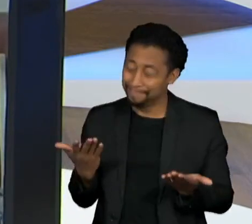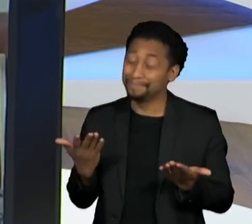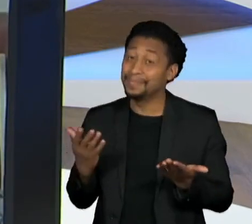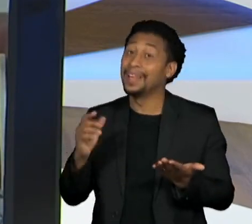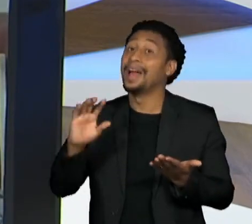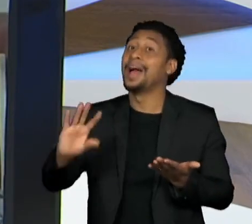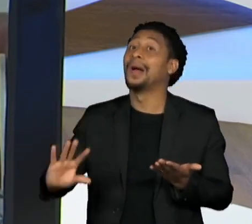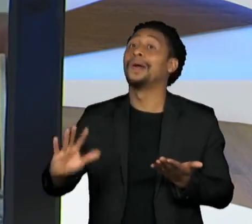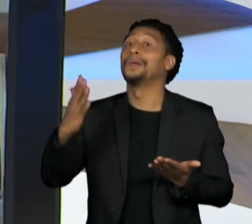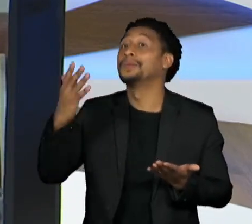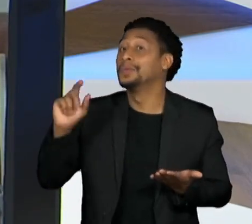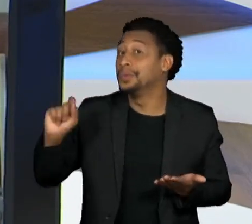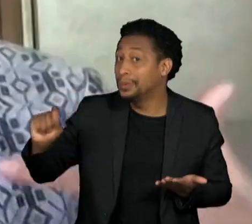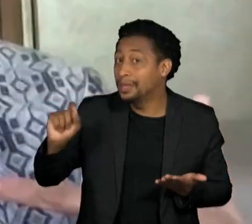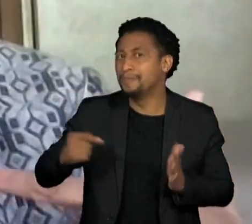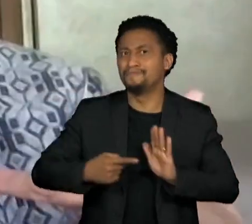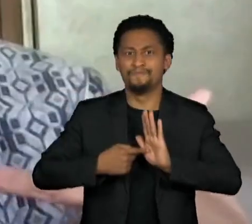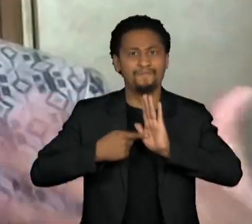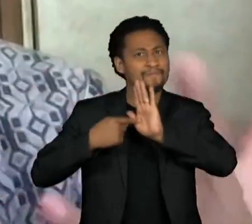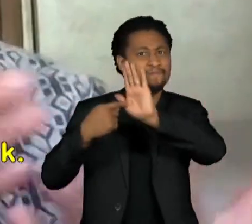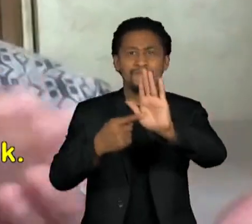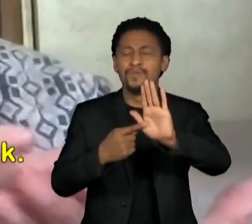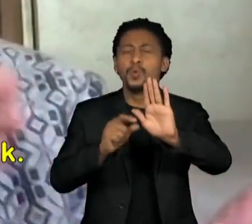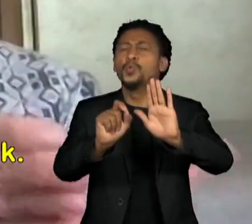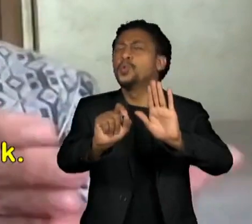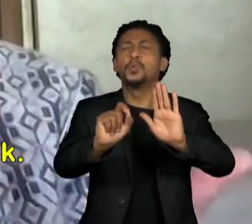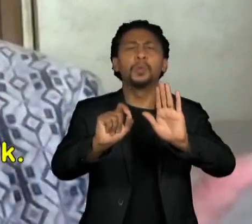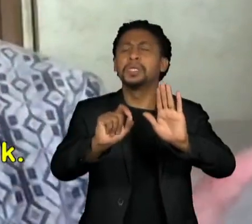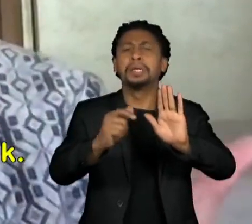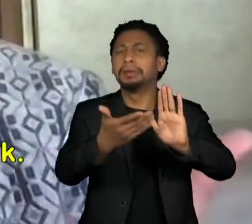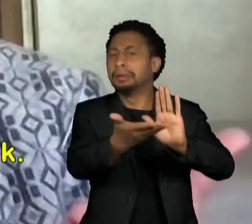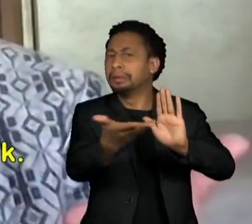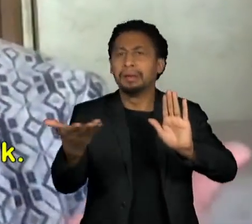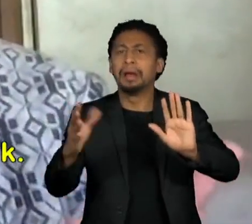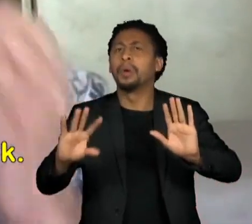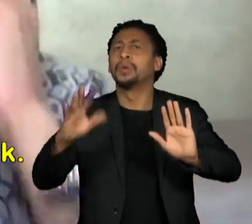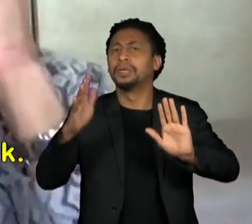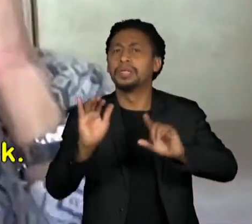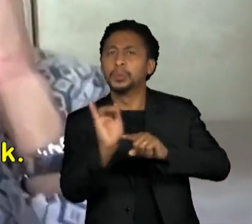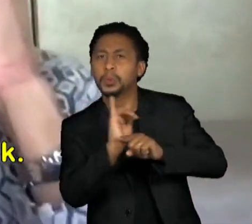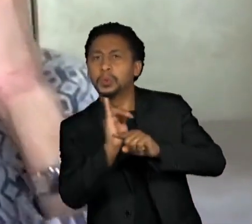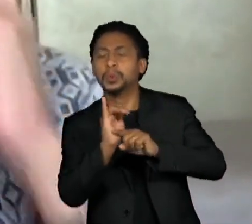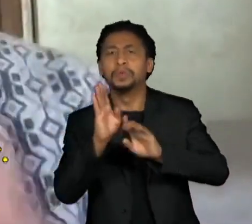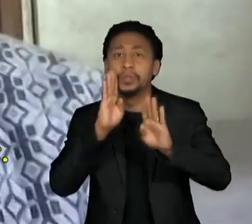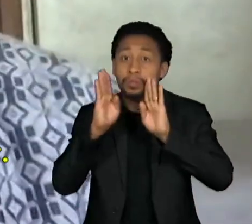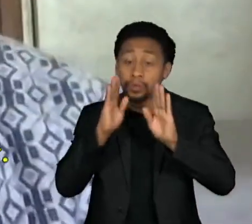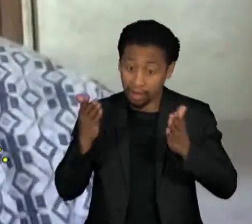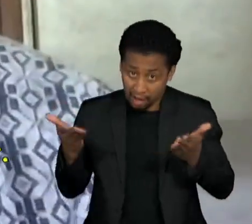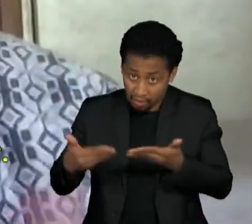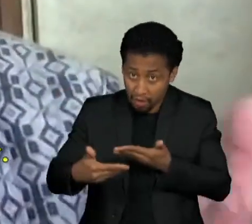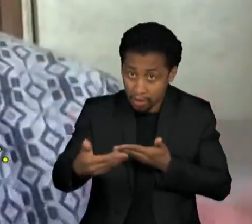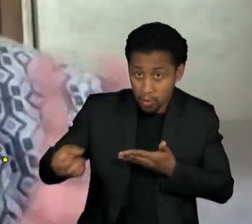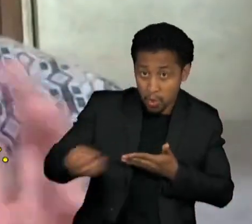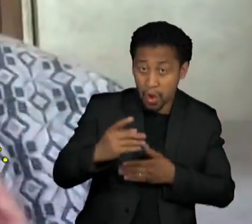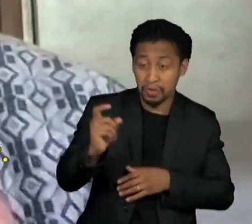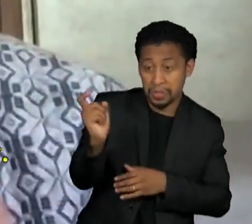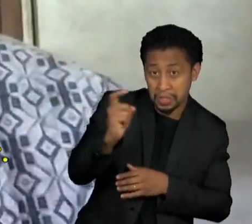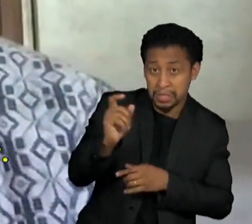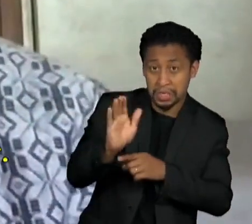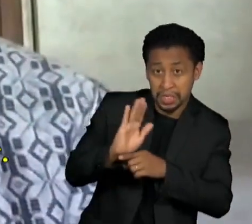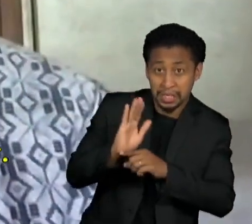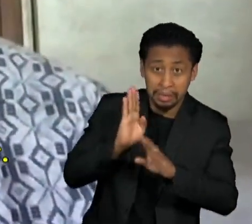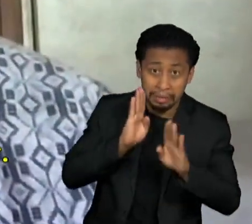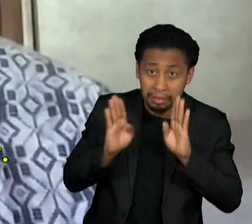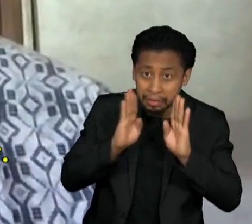YouTube and Facebook, right? Seeded on YouTube. Now it's YouTube, TikTok, and Facebook. This is how we